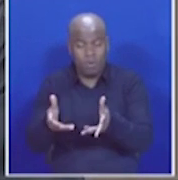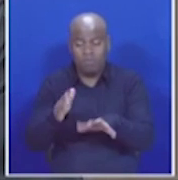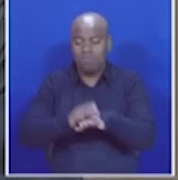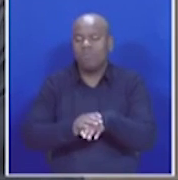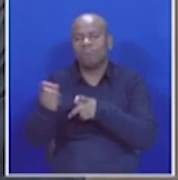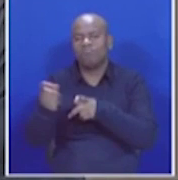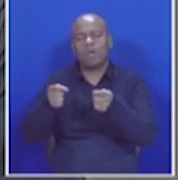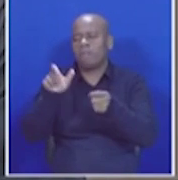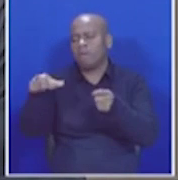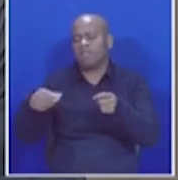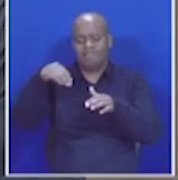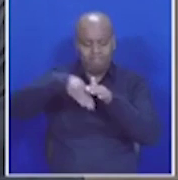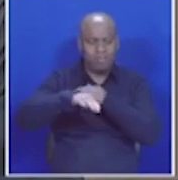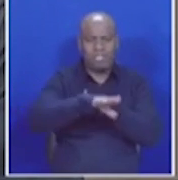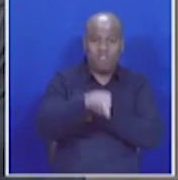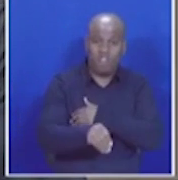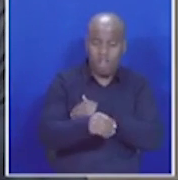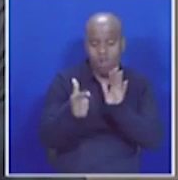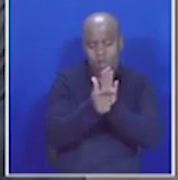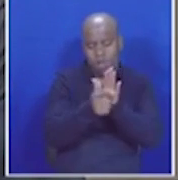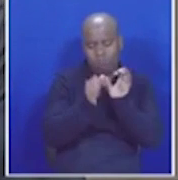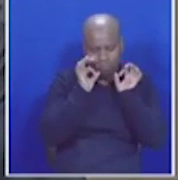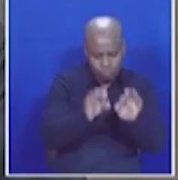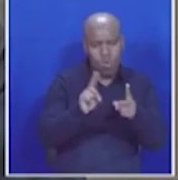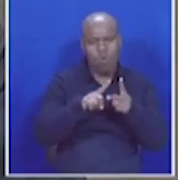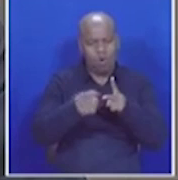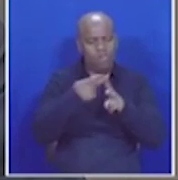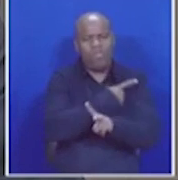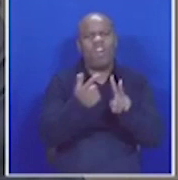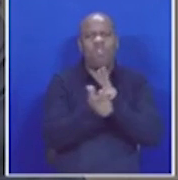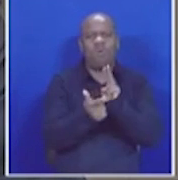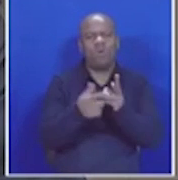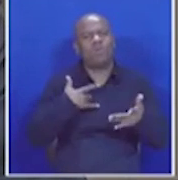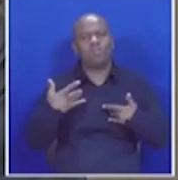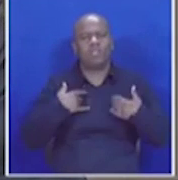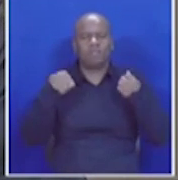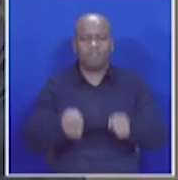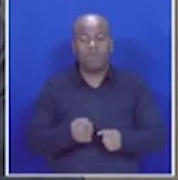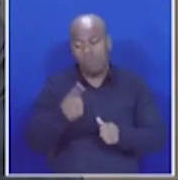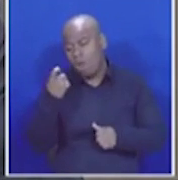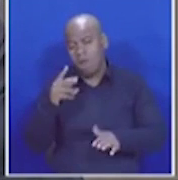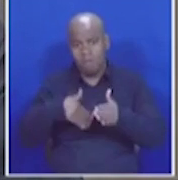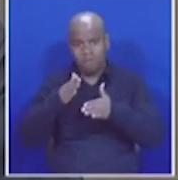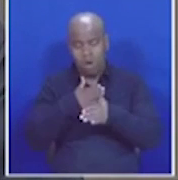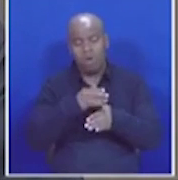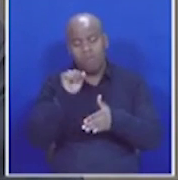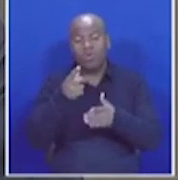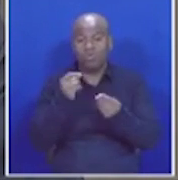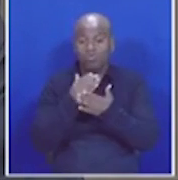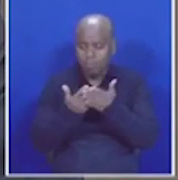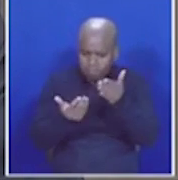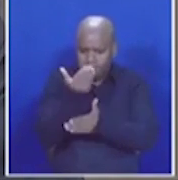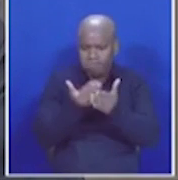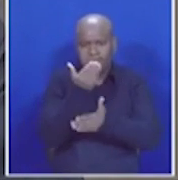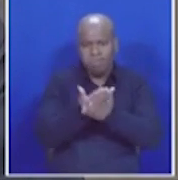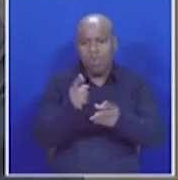control of who is in South Africa legally or illegally remains a concern. Amongst the priorities of the Department is the modernisation and